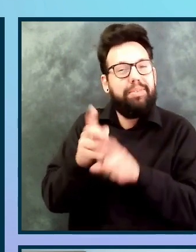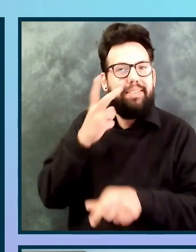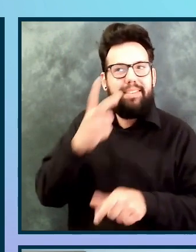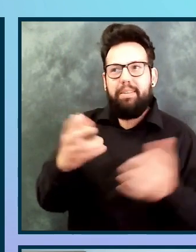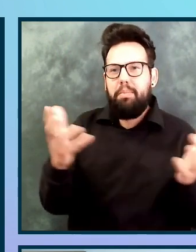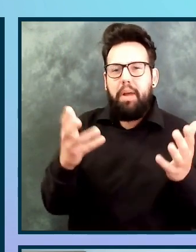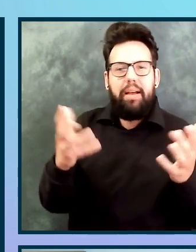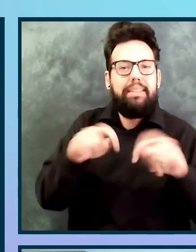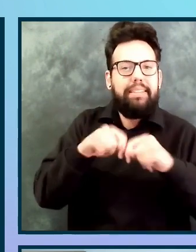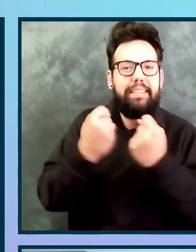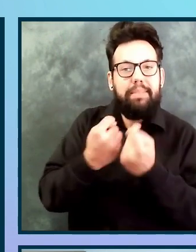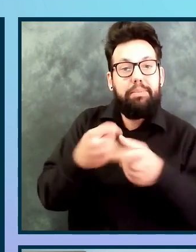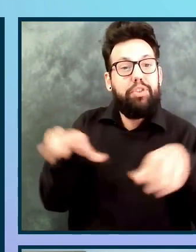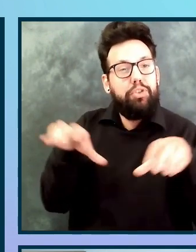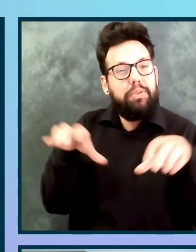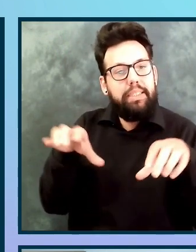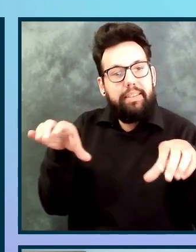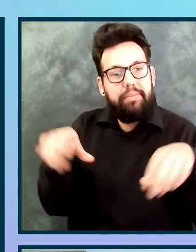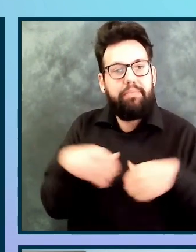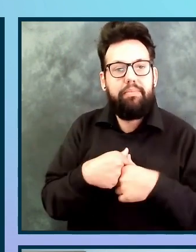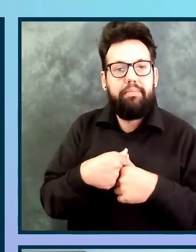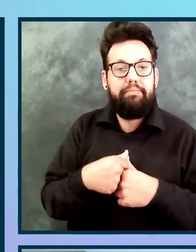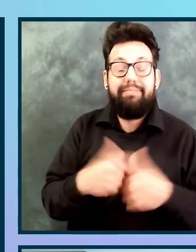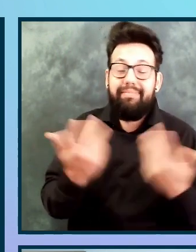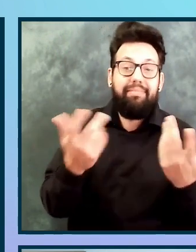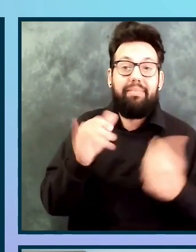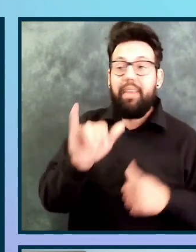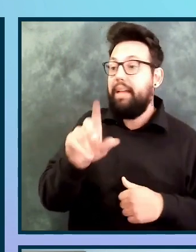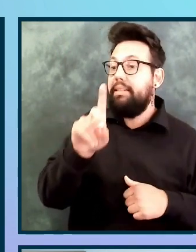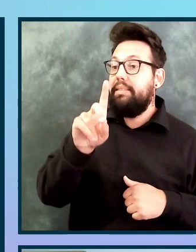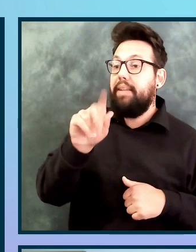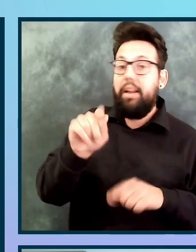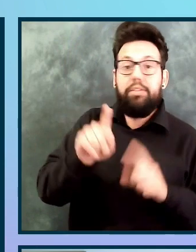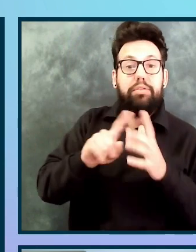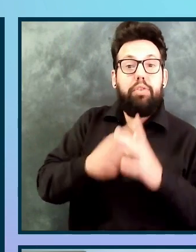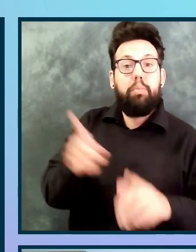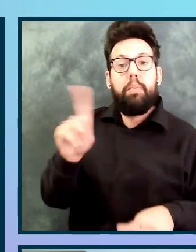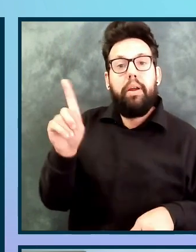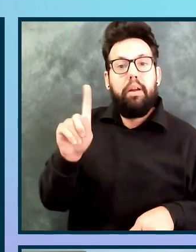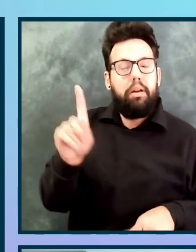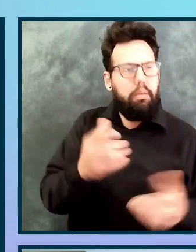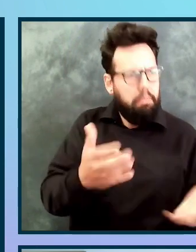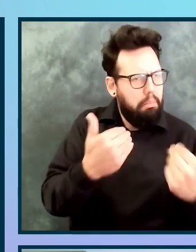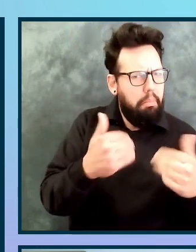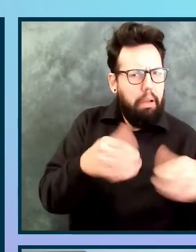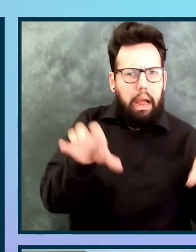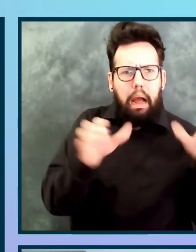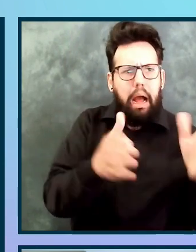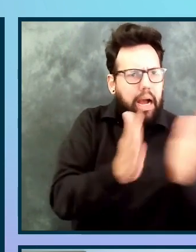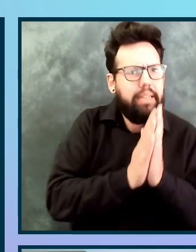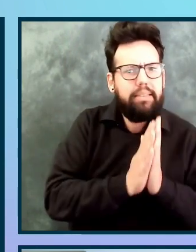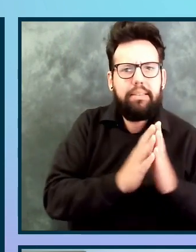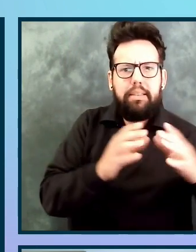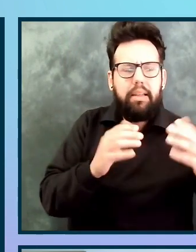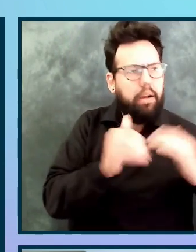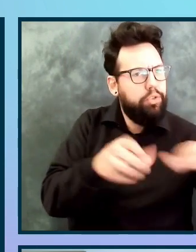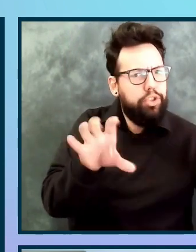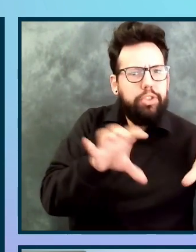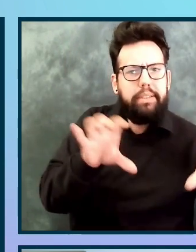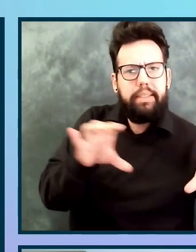asking the team how they're doing. It could be asking customers how the